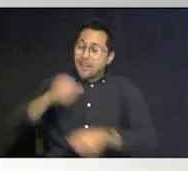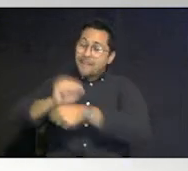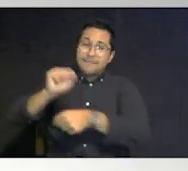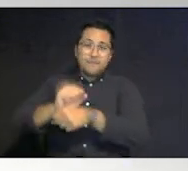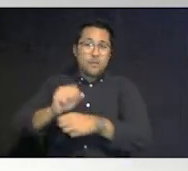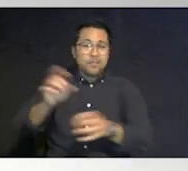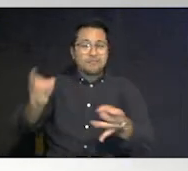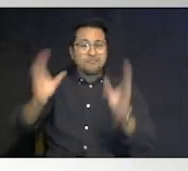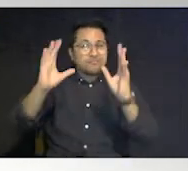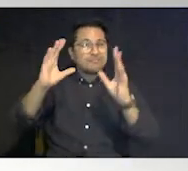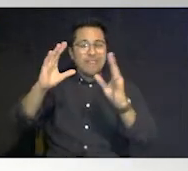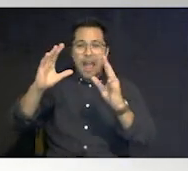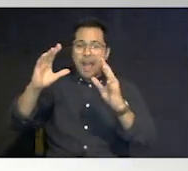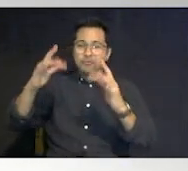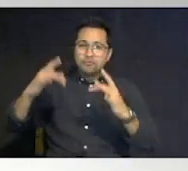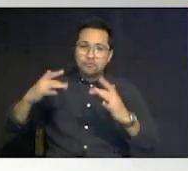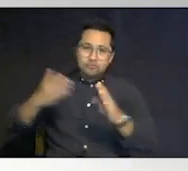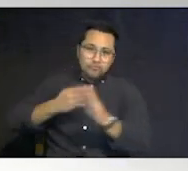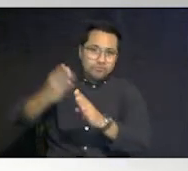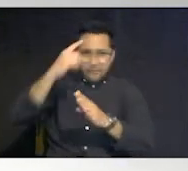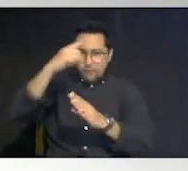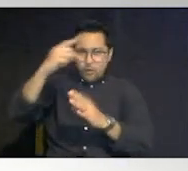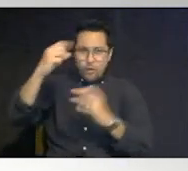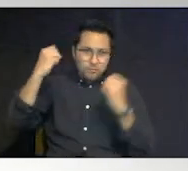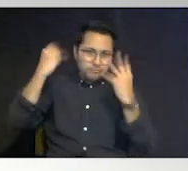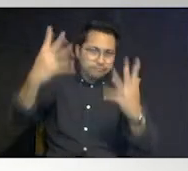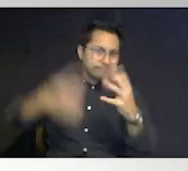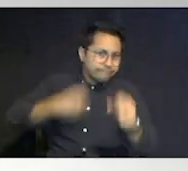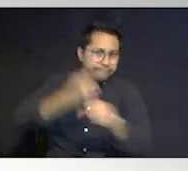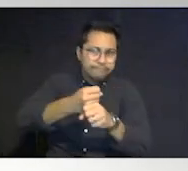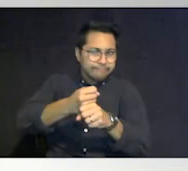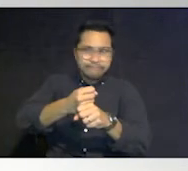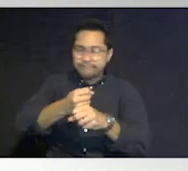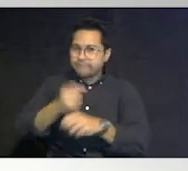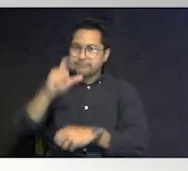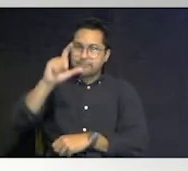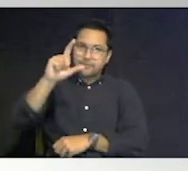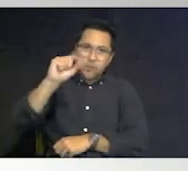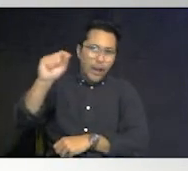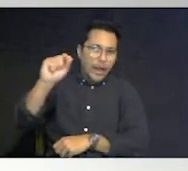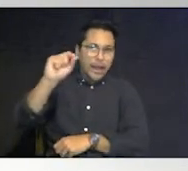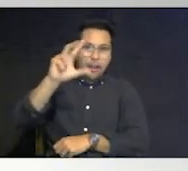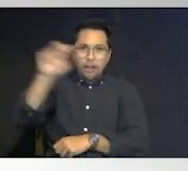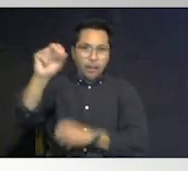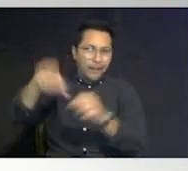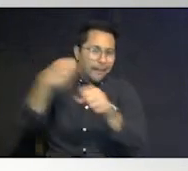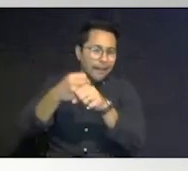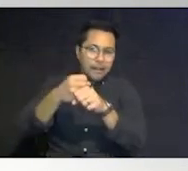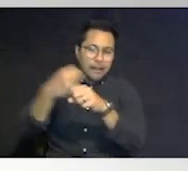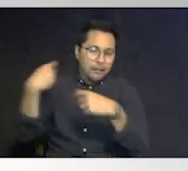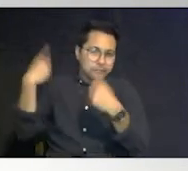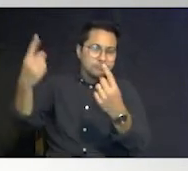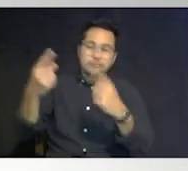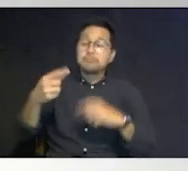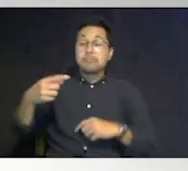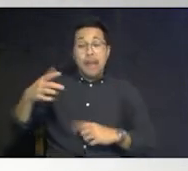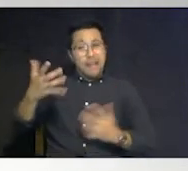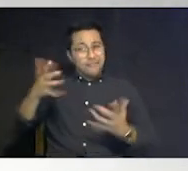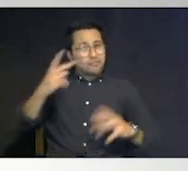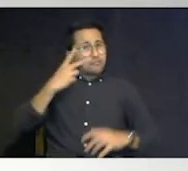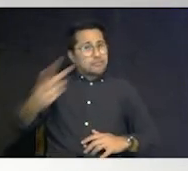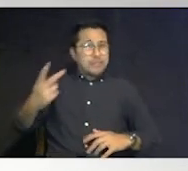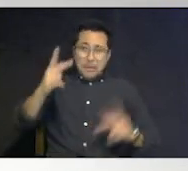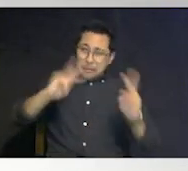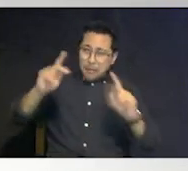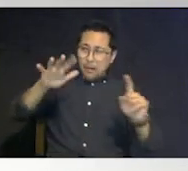years many decades actually um and i i see people they they're in shock at what happens but they